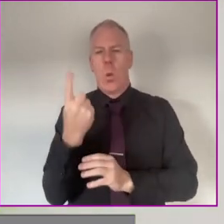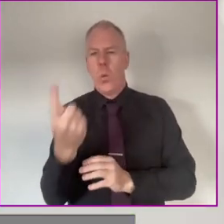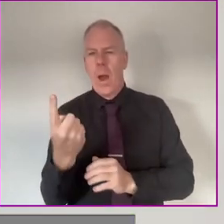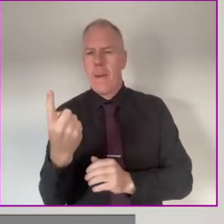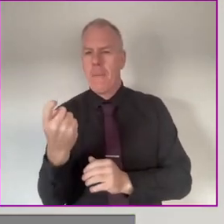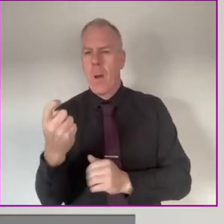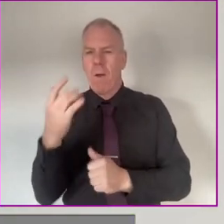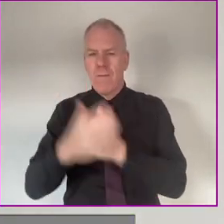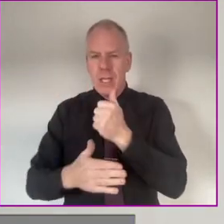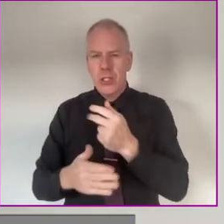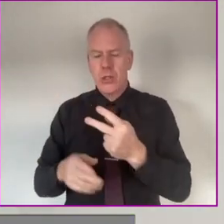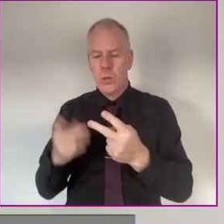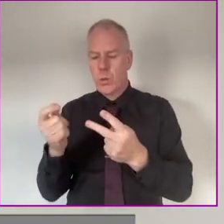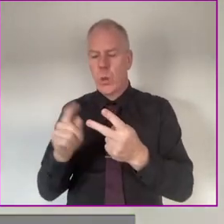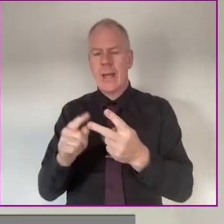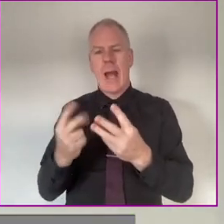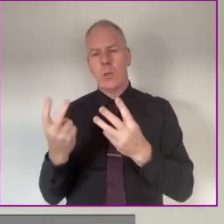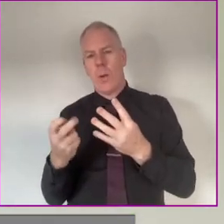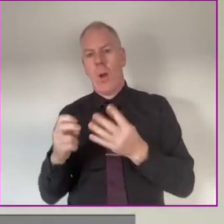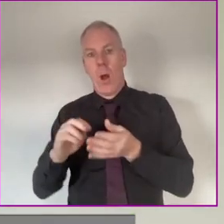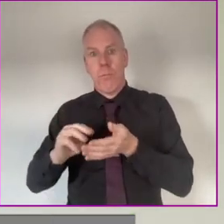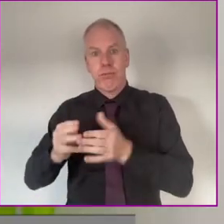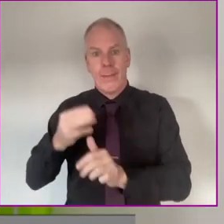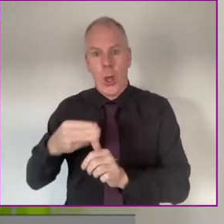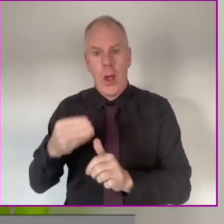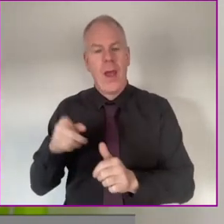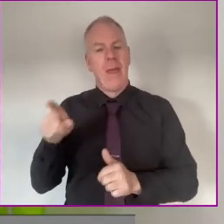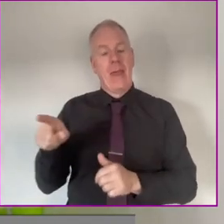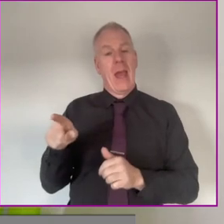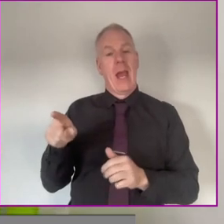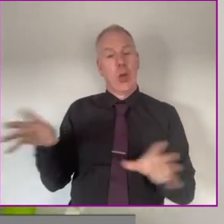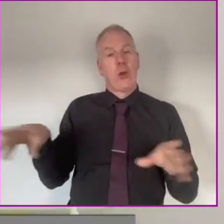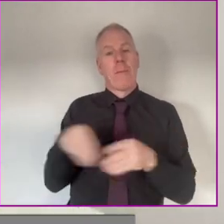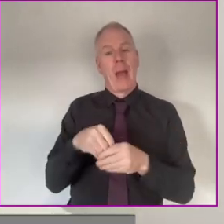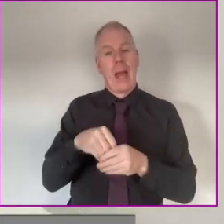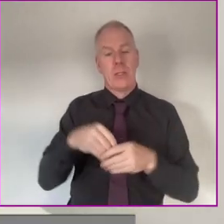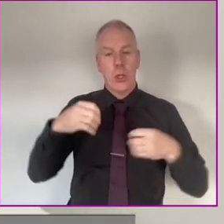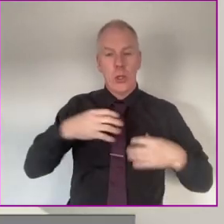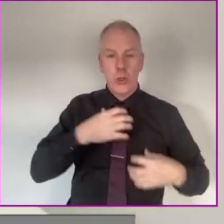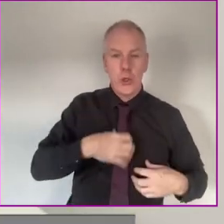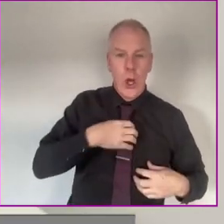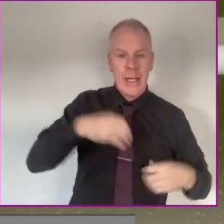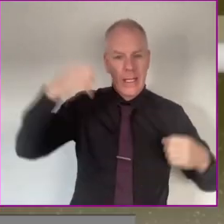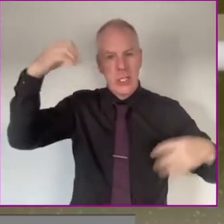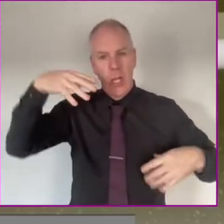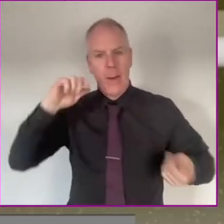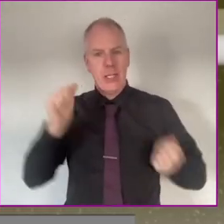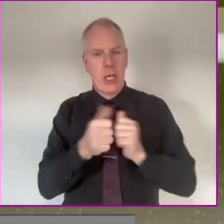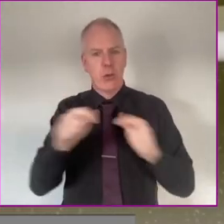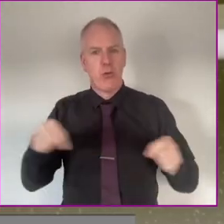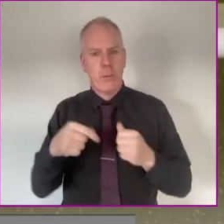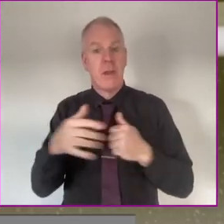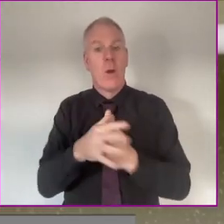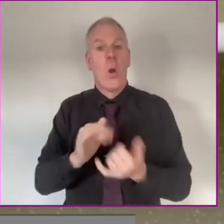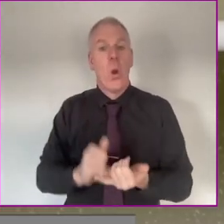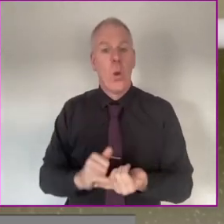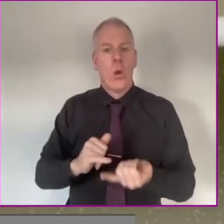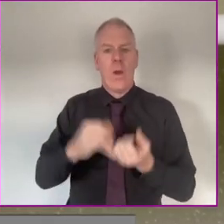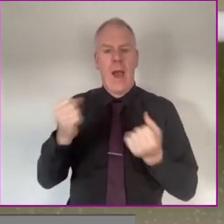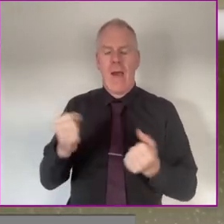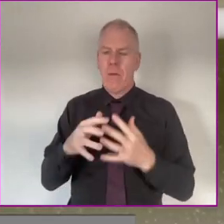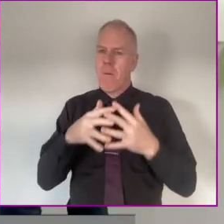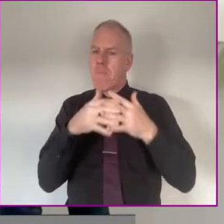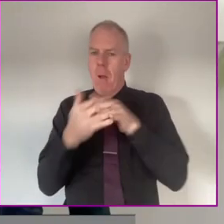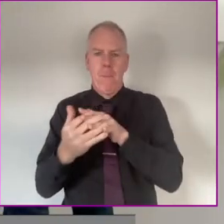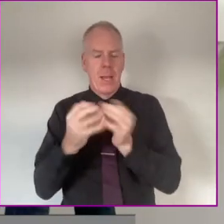and two more in the pipeline. Changing place facilities are combined toilet, shower, and changing rooms, specially designed for